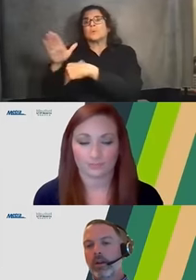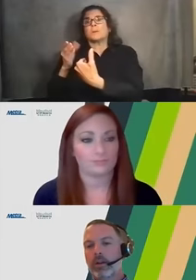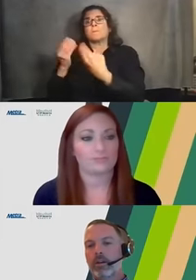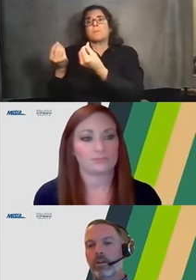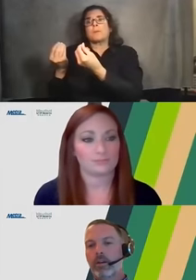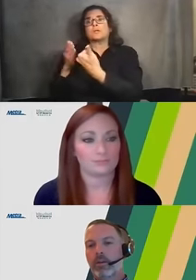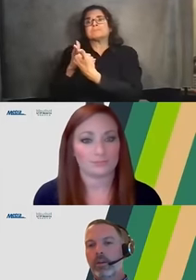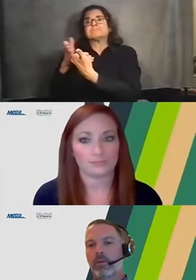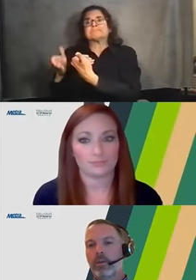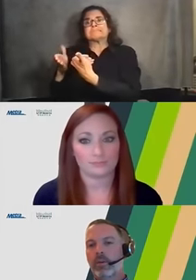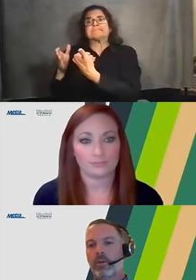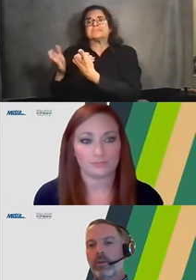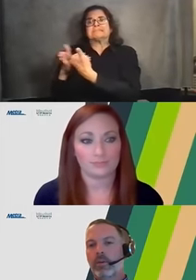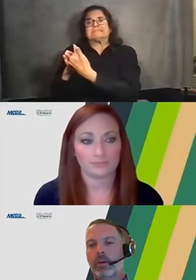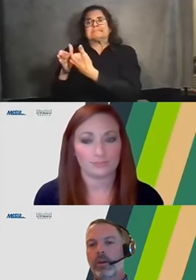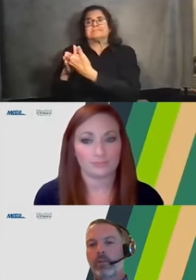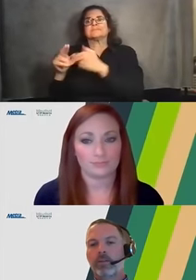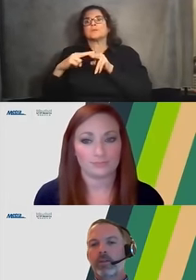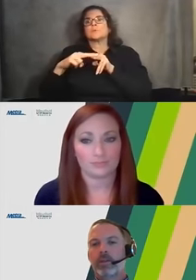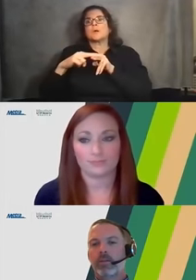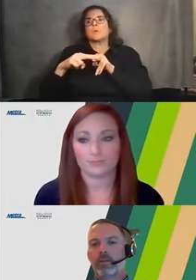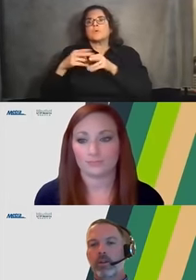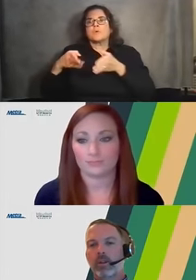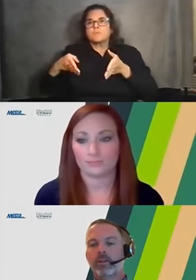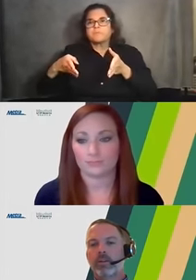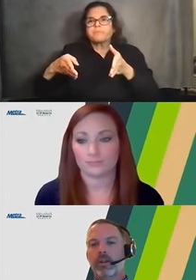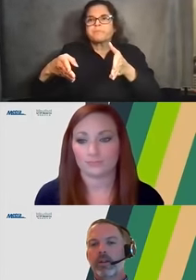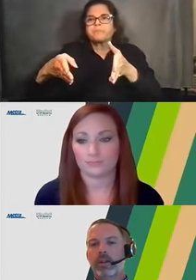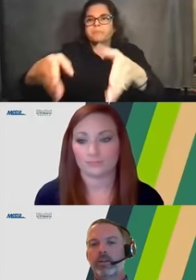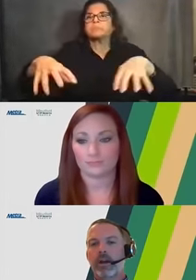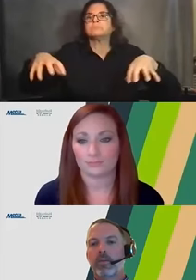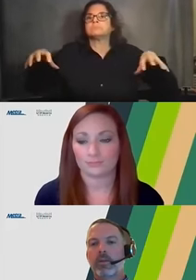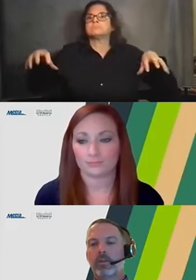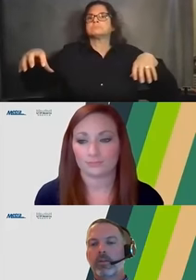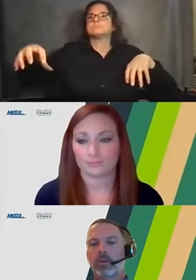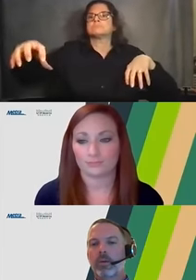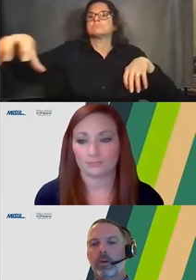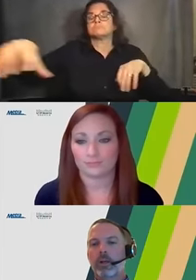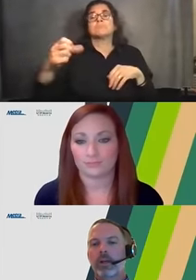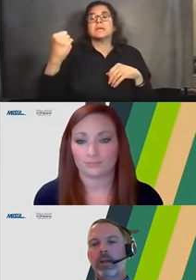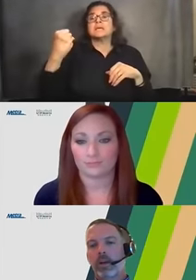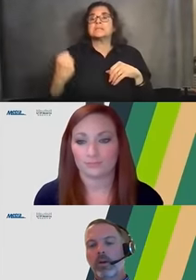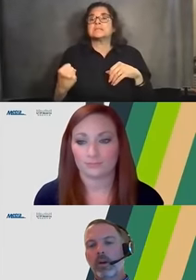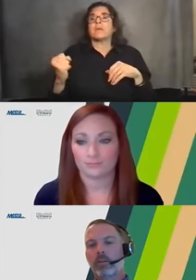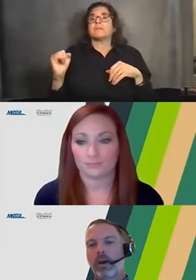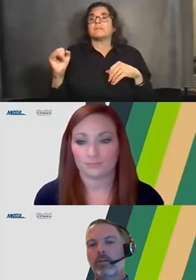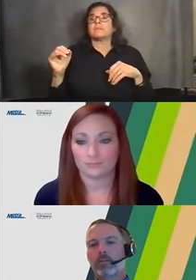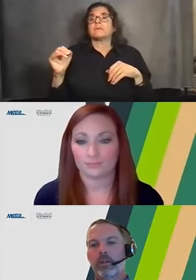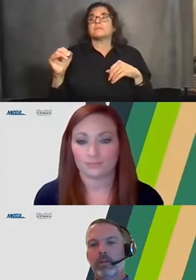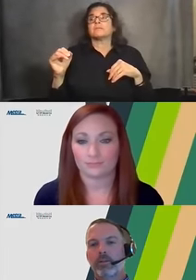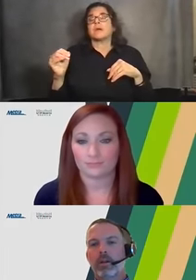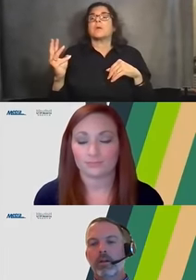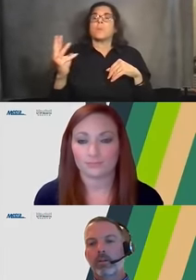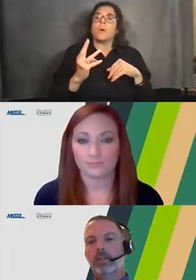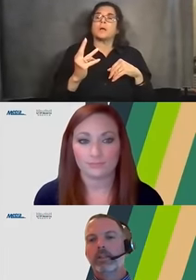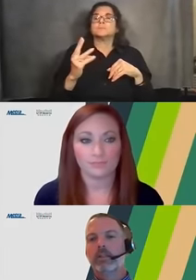abutting the railroad corridor. Obviously, a lot of those are concentrated on the south end of this corridor and on the west side, but